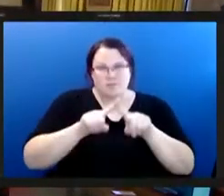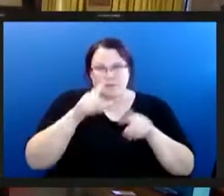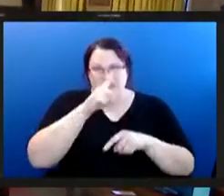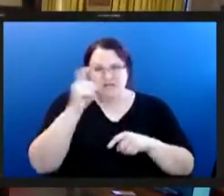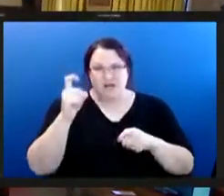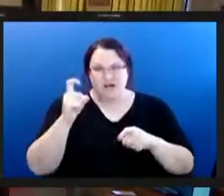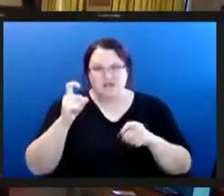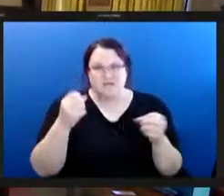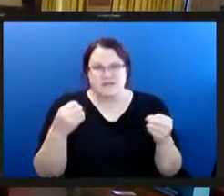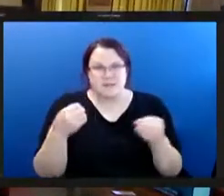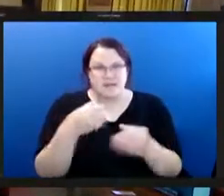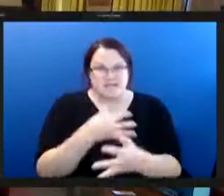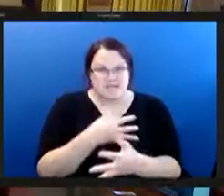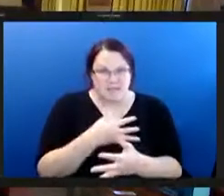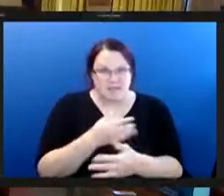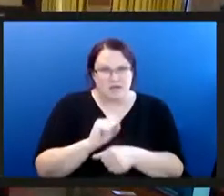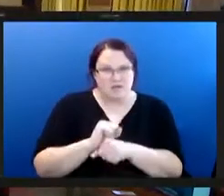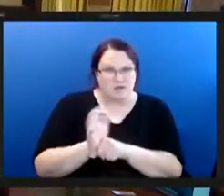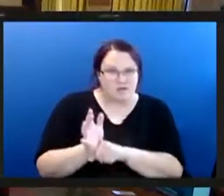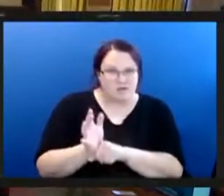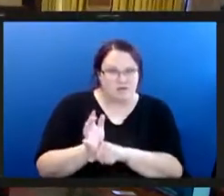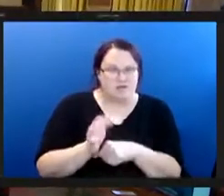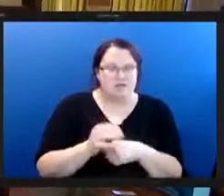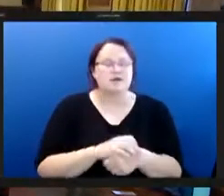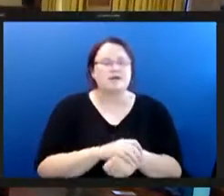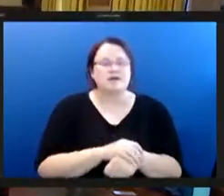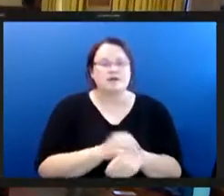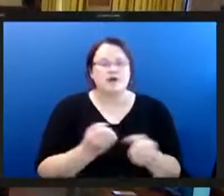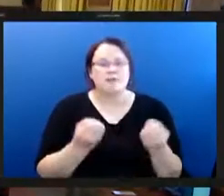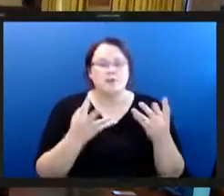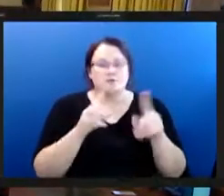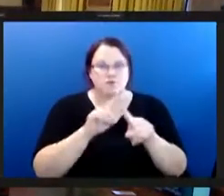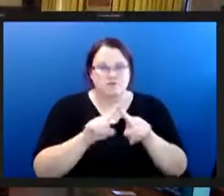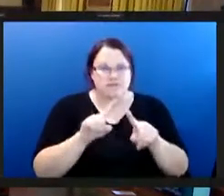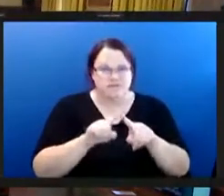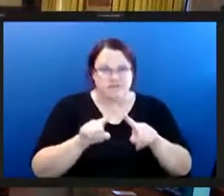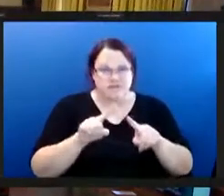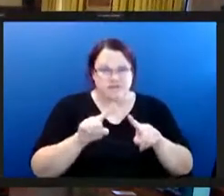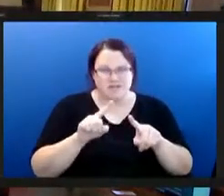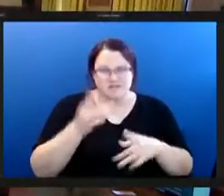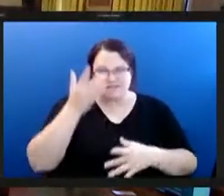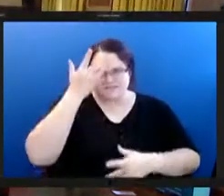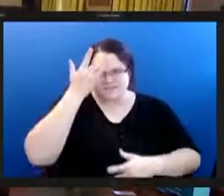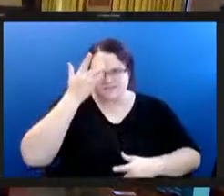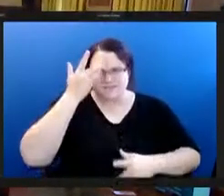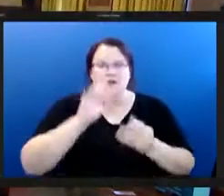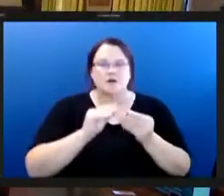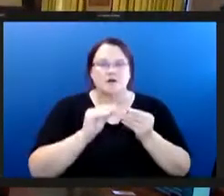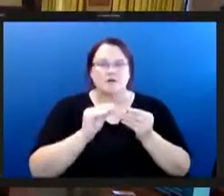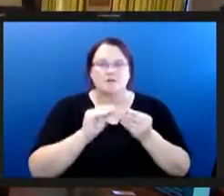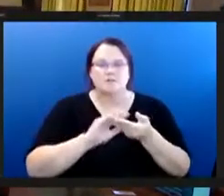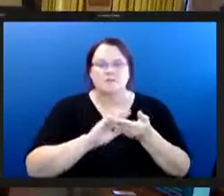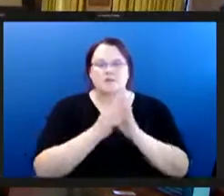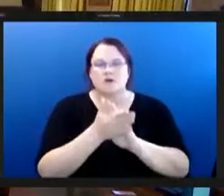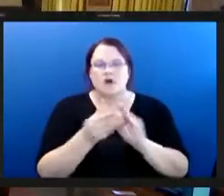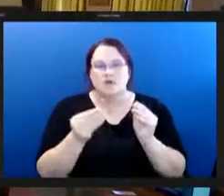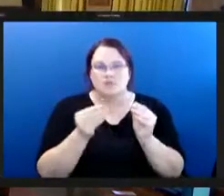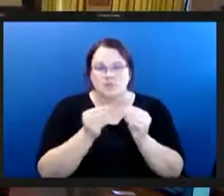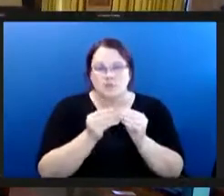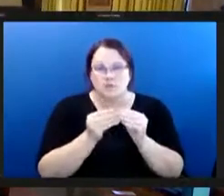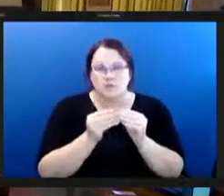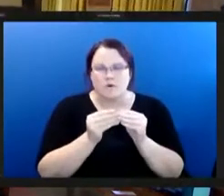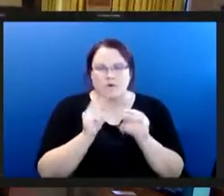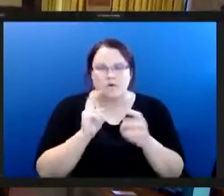and the spread of multiple different viruses it's become a lot more of our community it's hard for